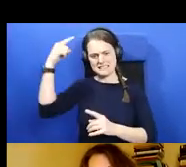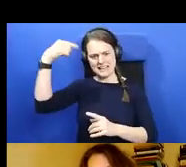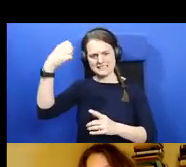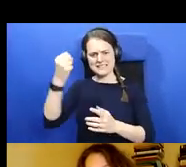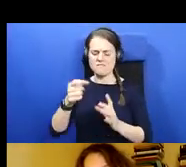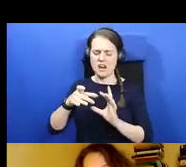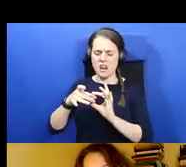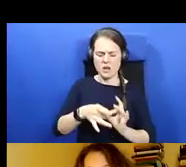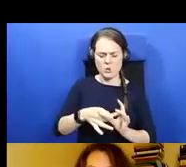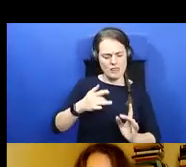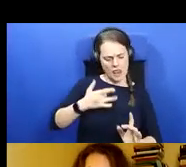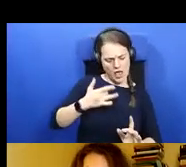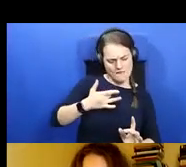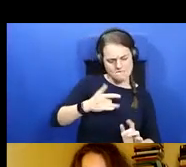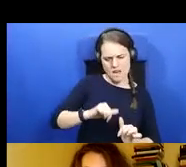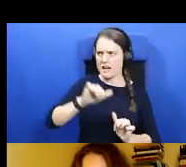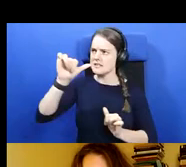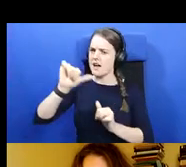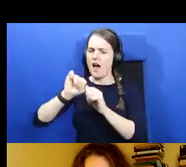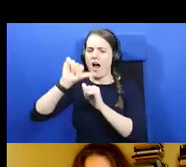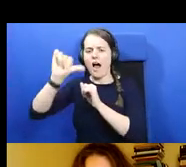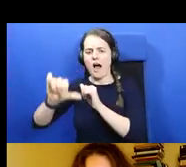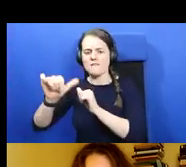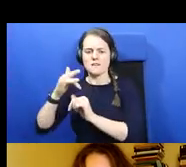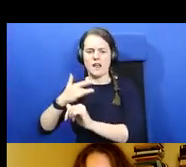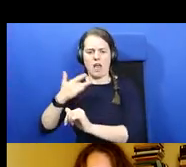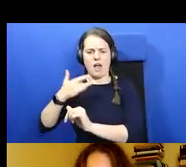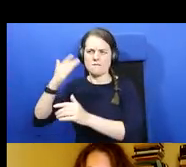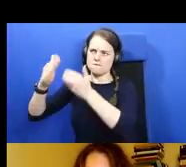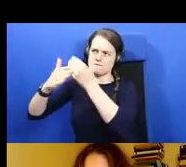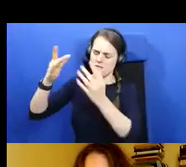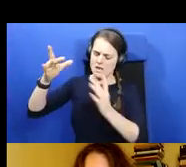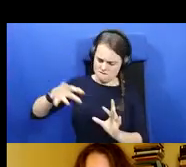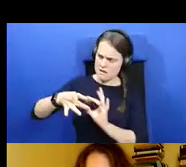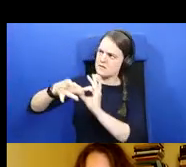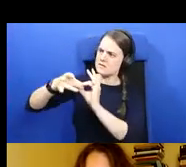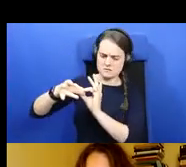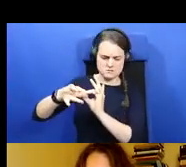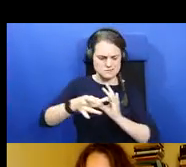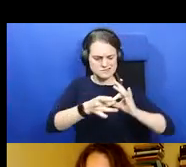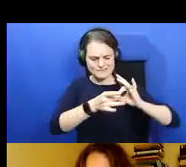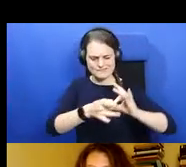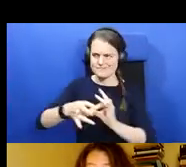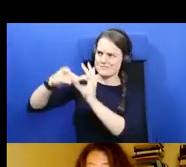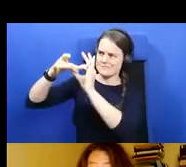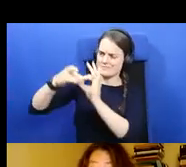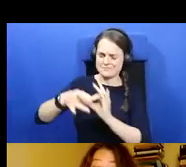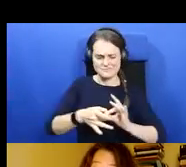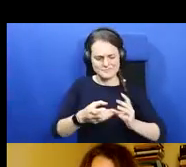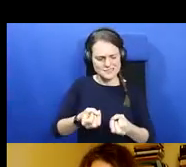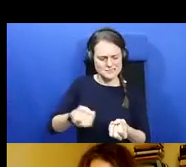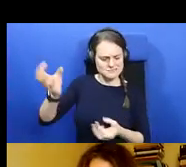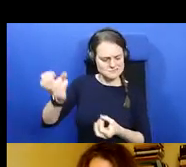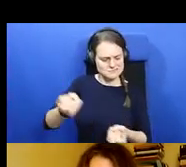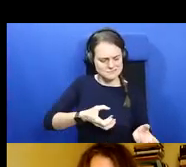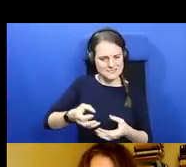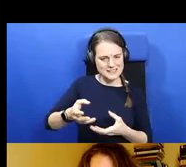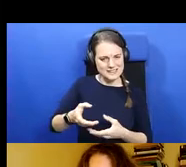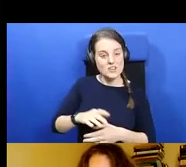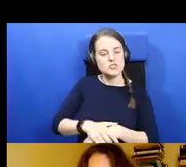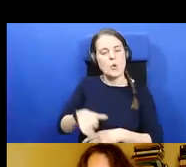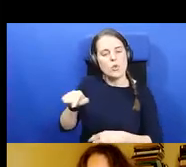them. There were individuals with local connections, but really crucially, these local connections could also become international